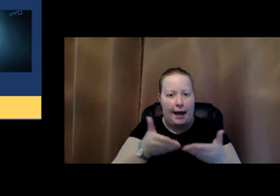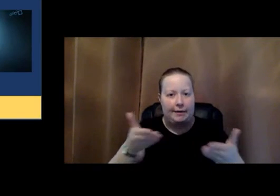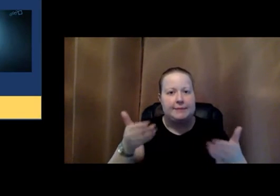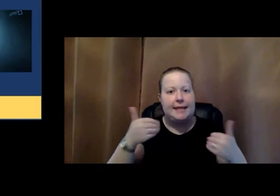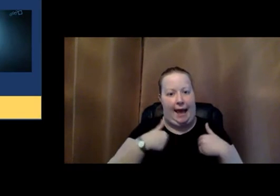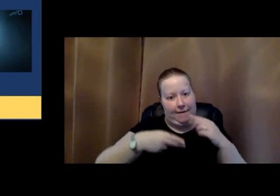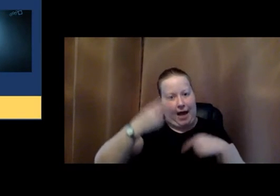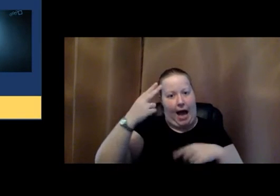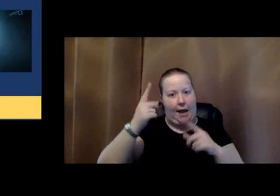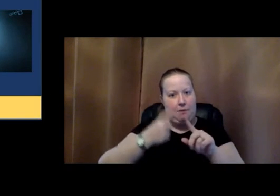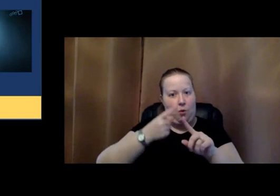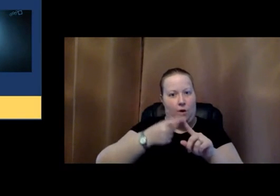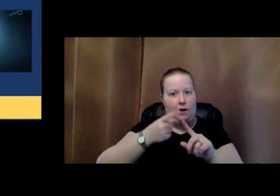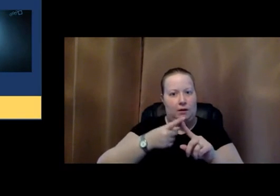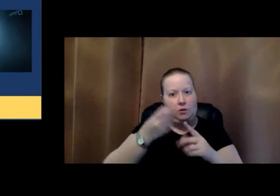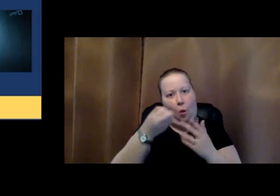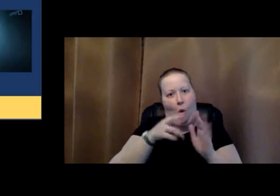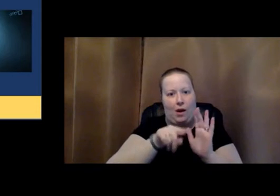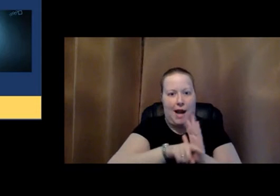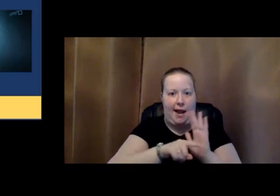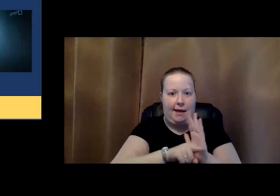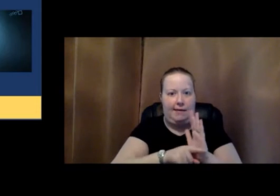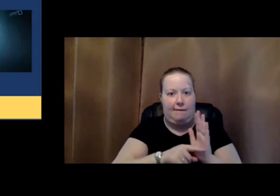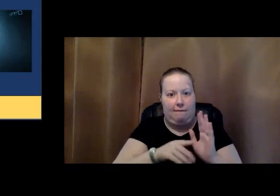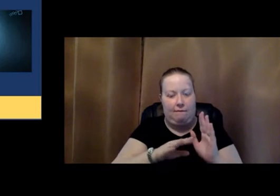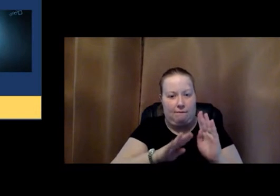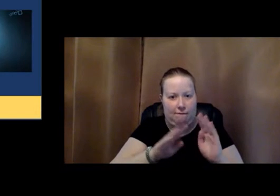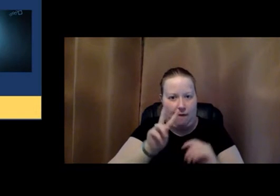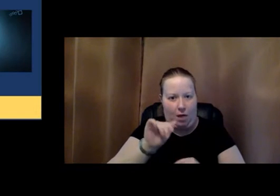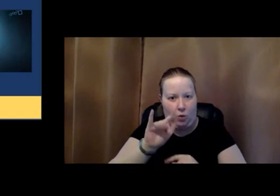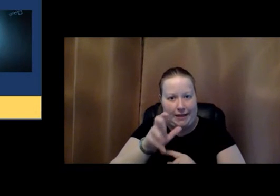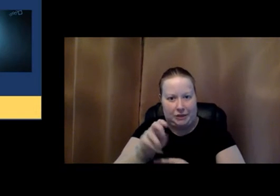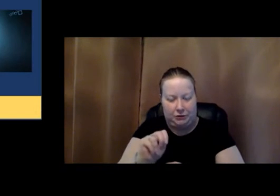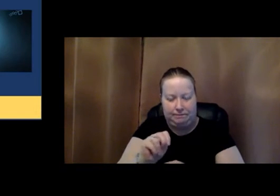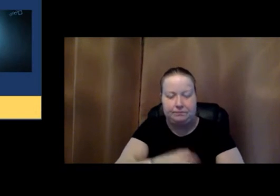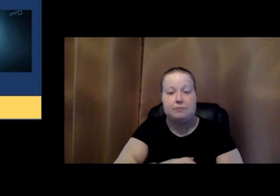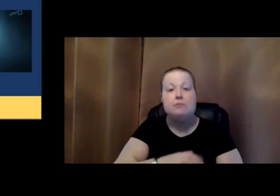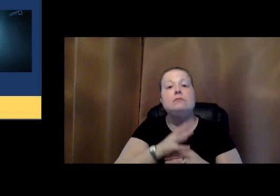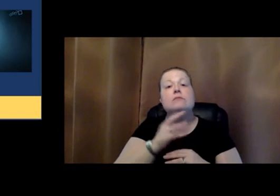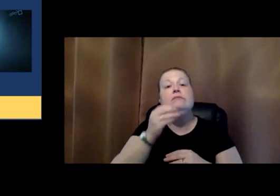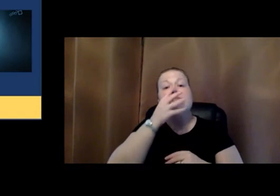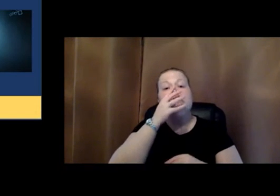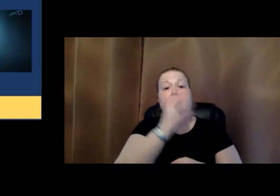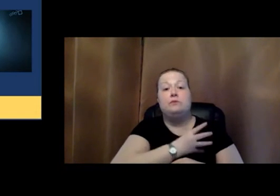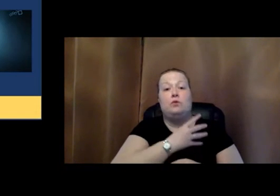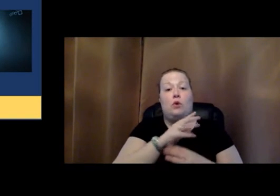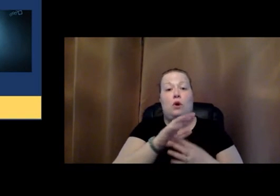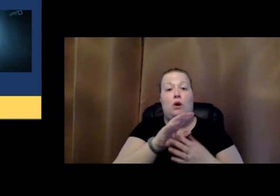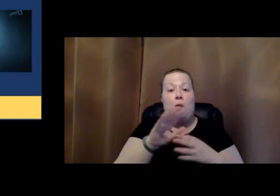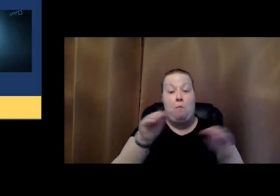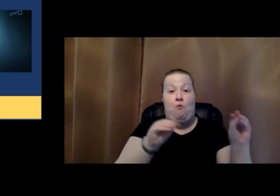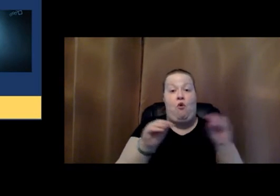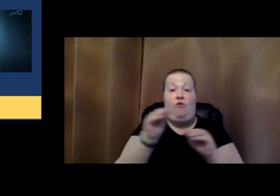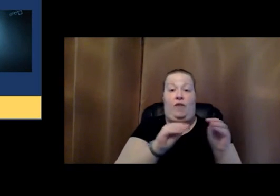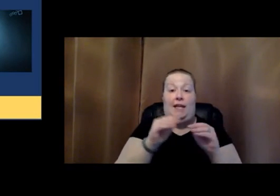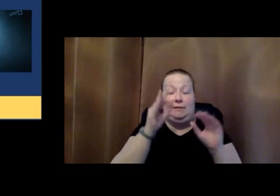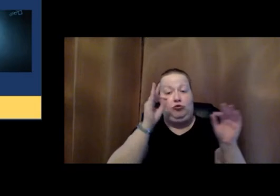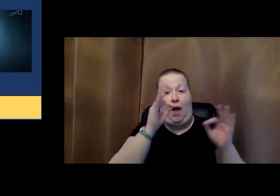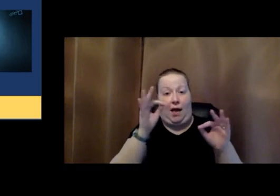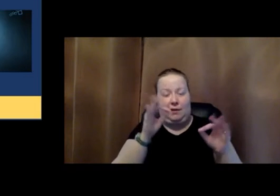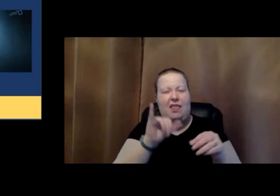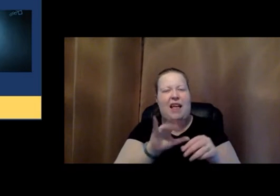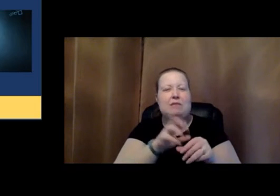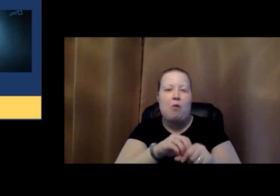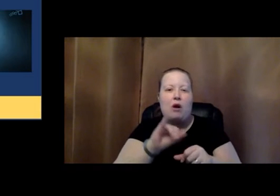items that have low point or negative values. And ignoring moving distractions. That's part of the inhibitory control, but also a very